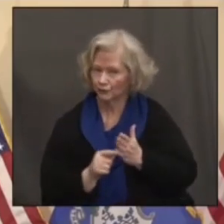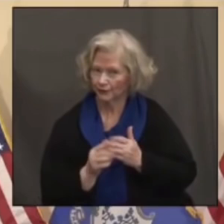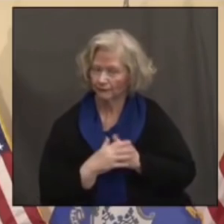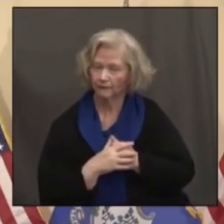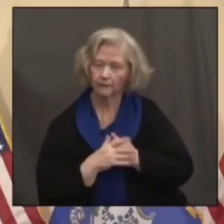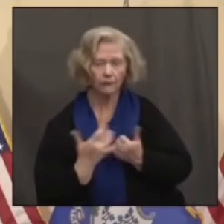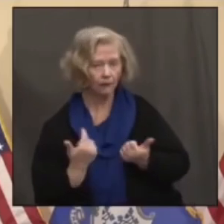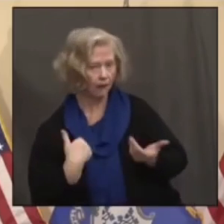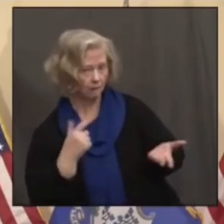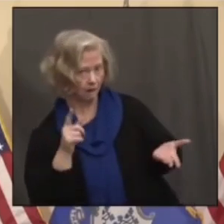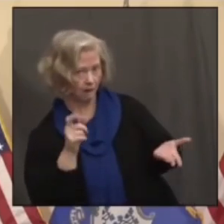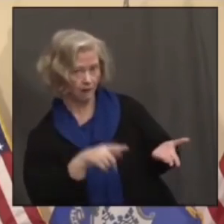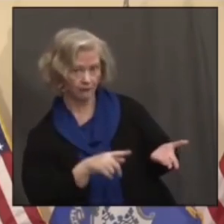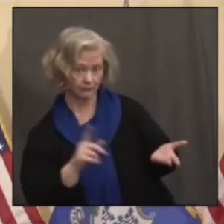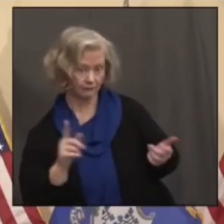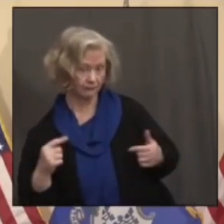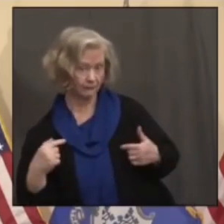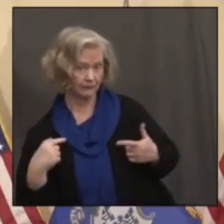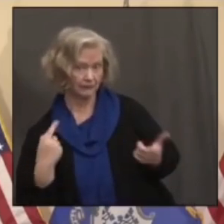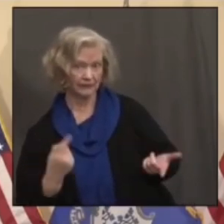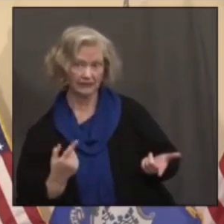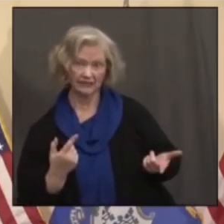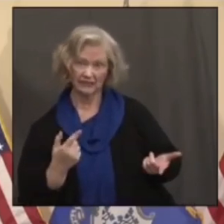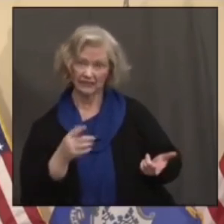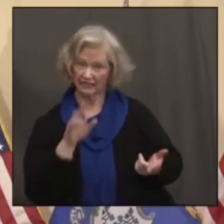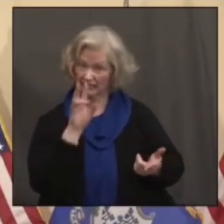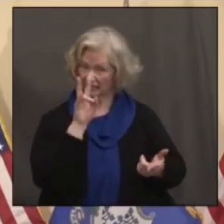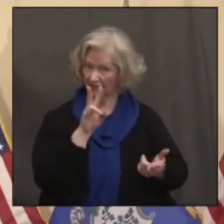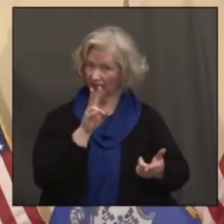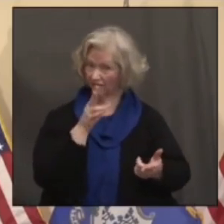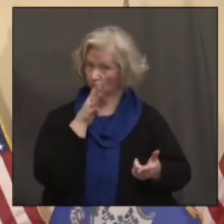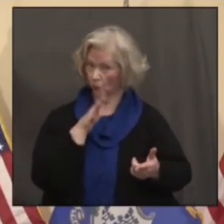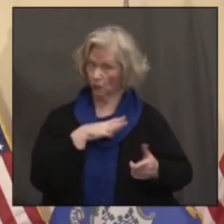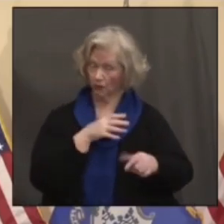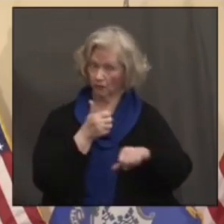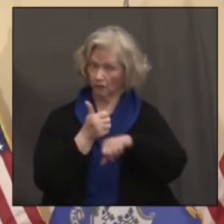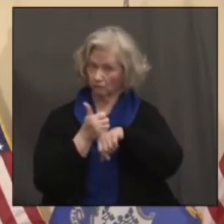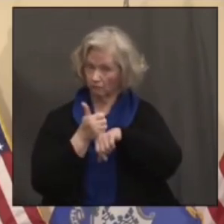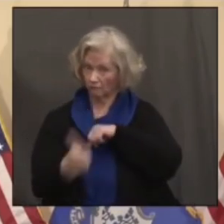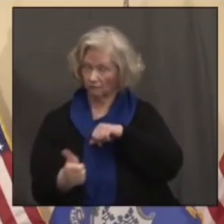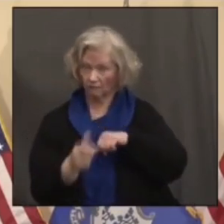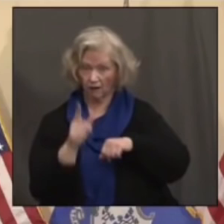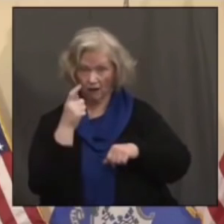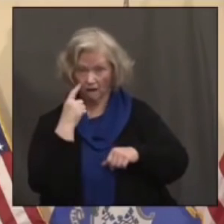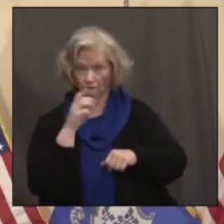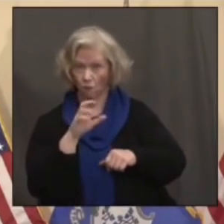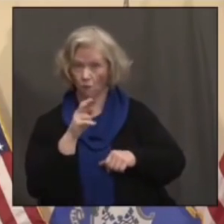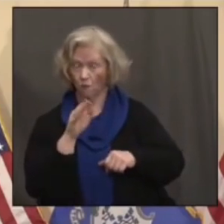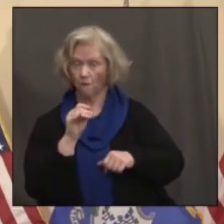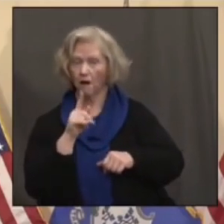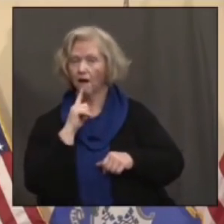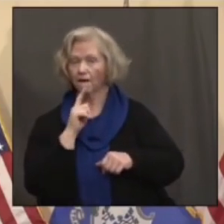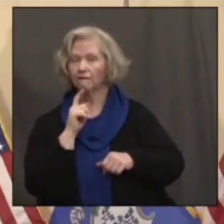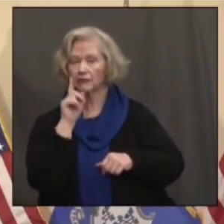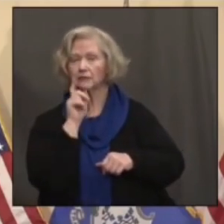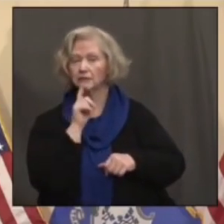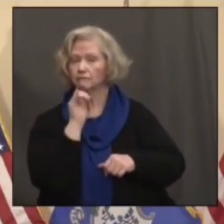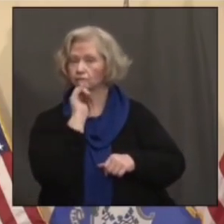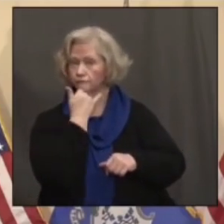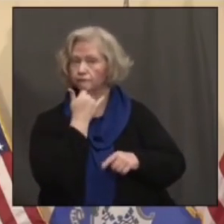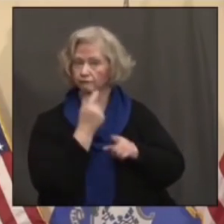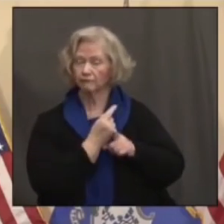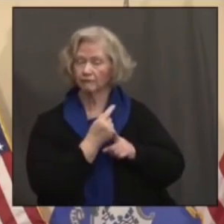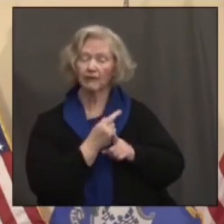you again on that, because since then, we're now up to seven women accusing Governor Cuomo of sexual misconduct. There's a potential